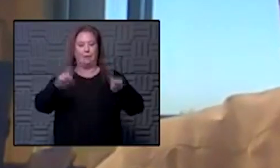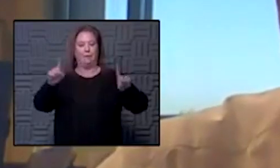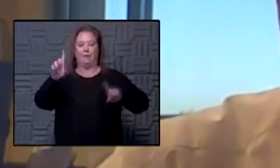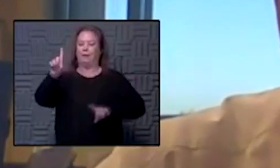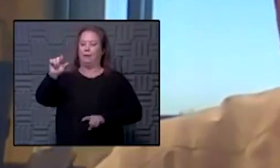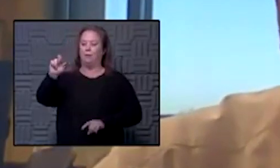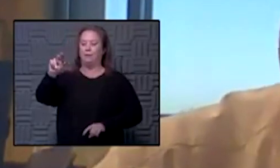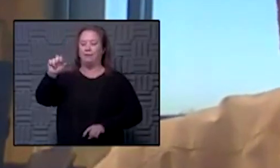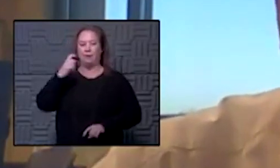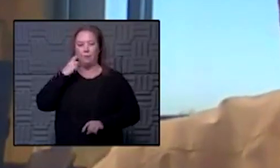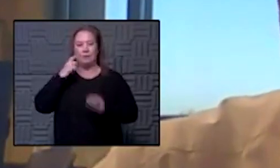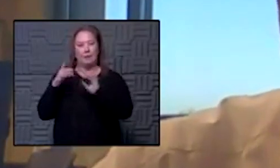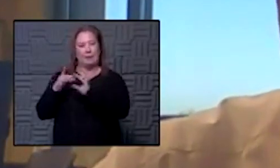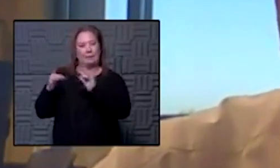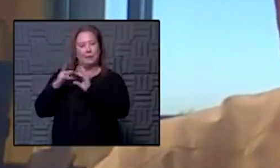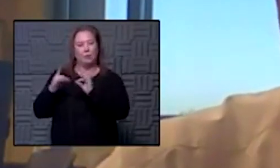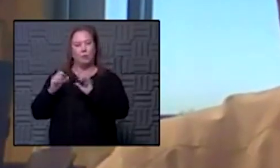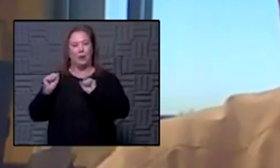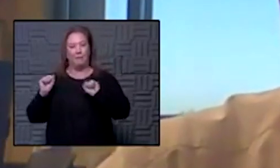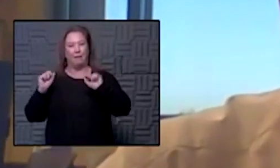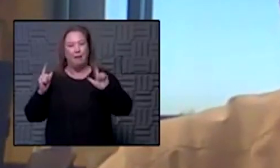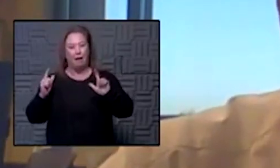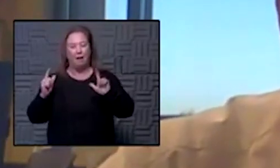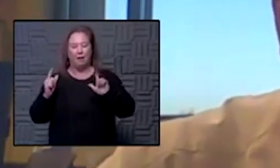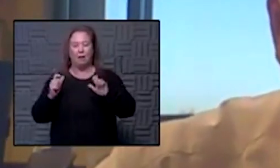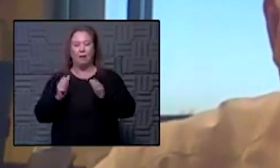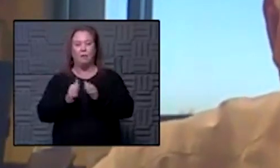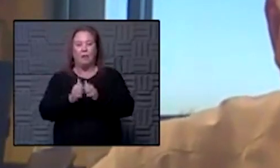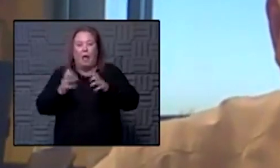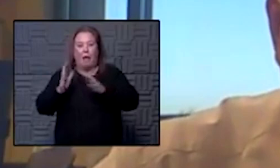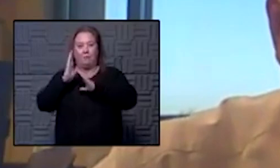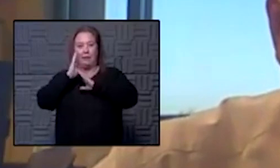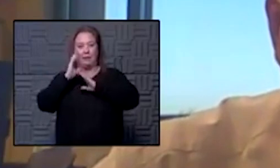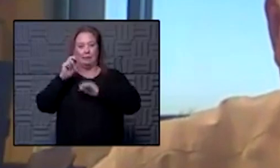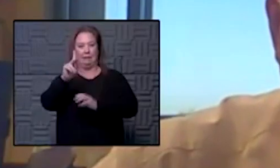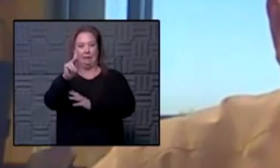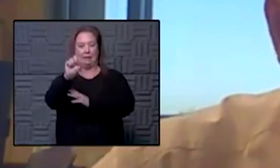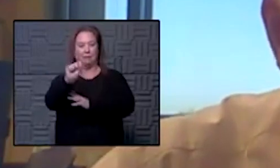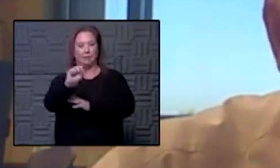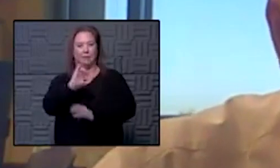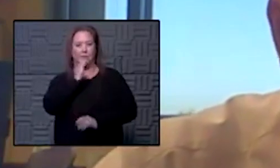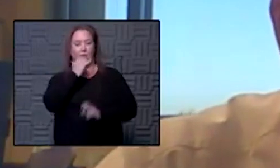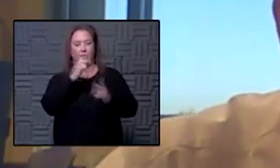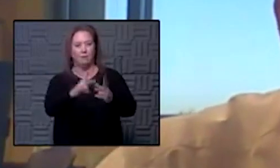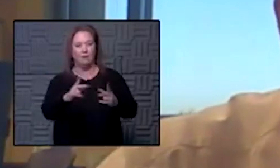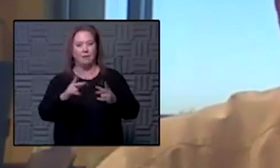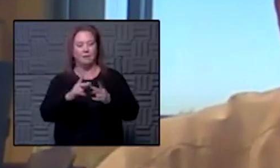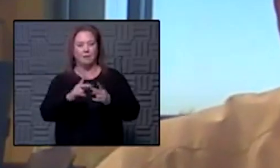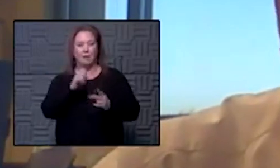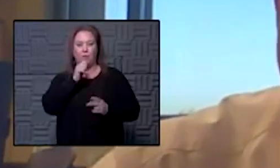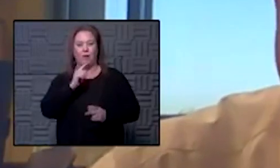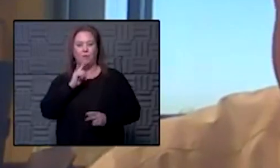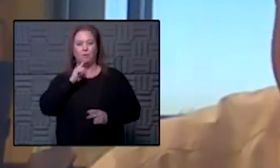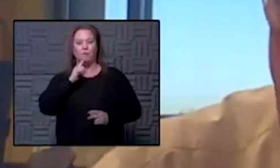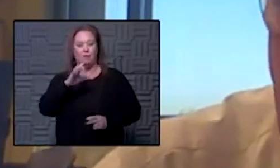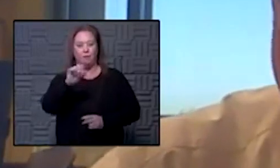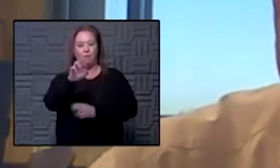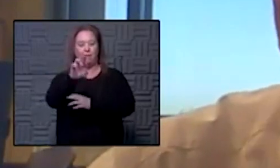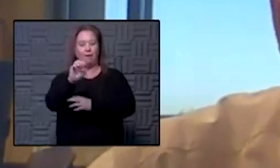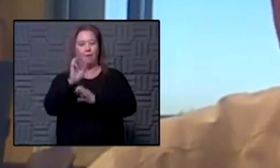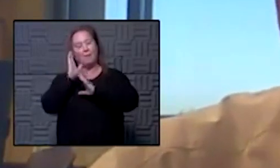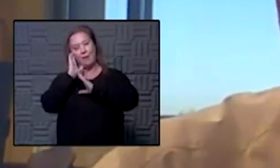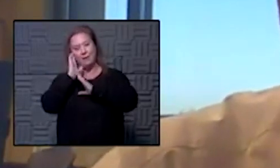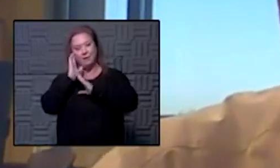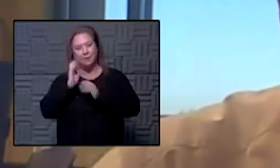it and that is we have a lot of beds in Kansas but they're in the wrong place and they're not critical care beds. So what I think we are